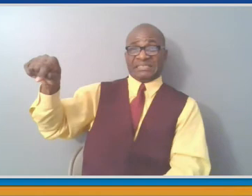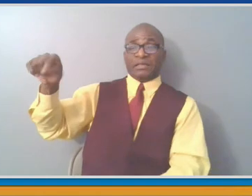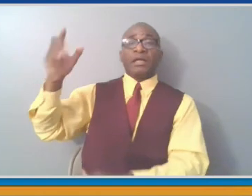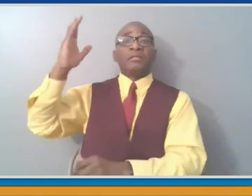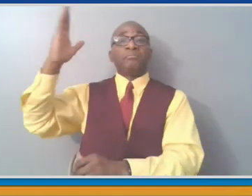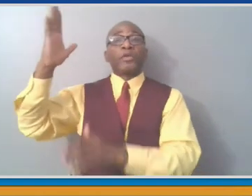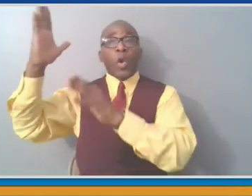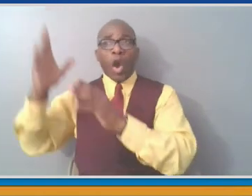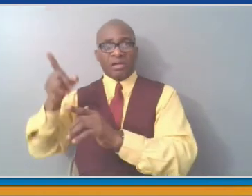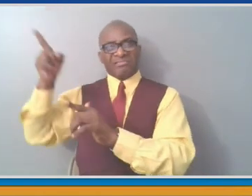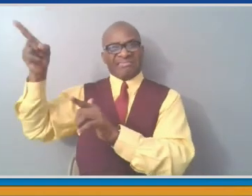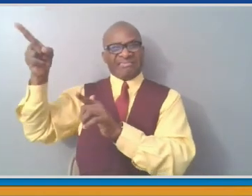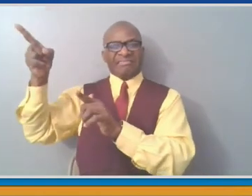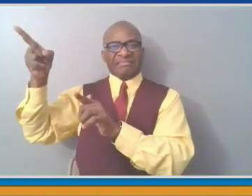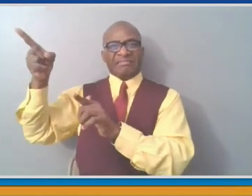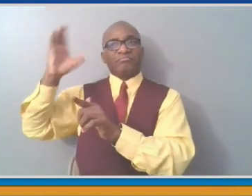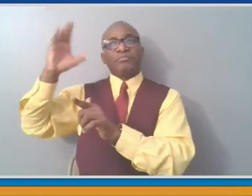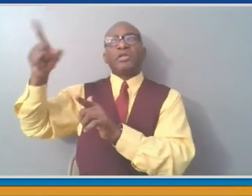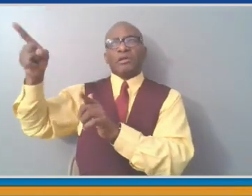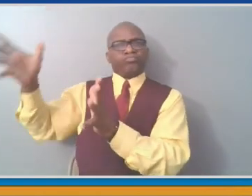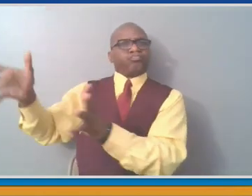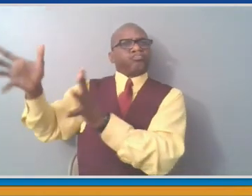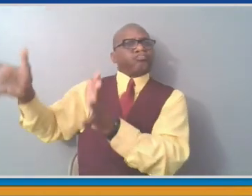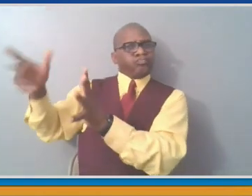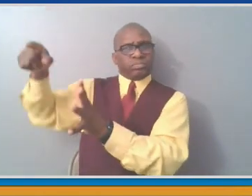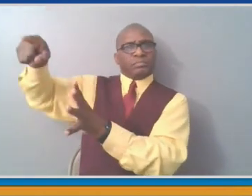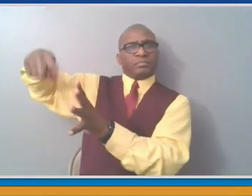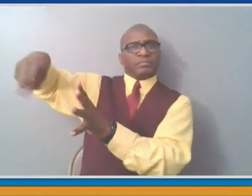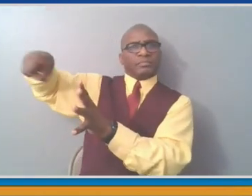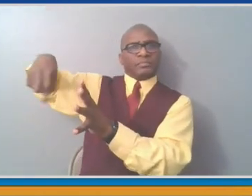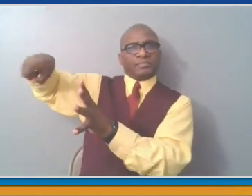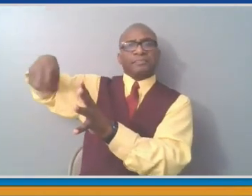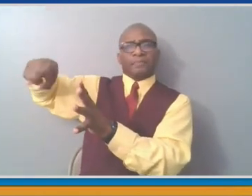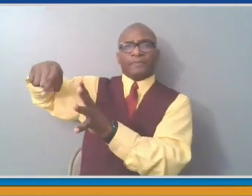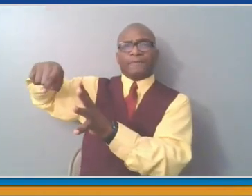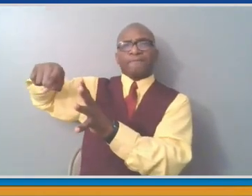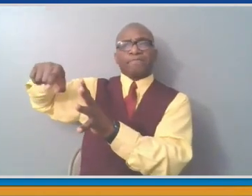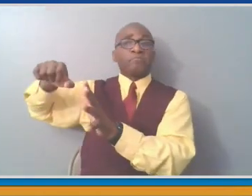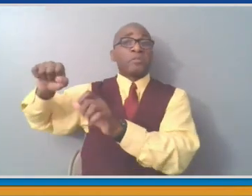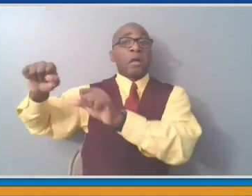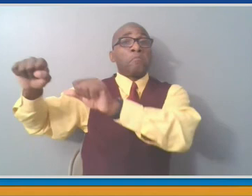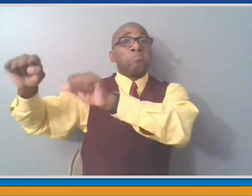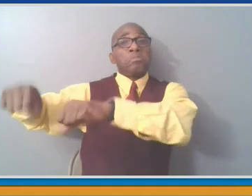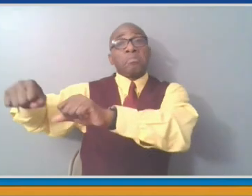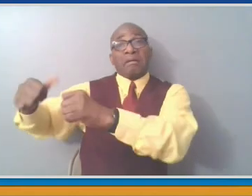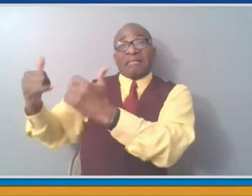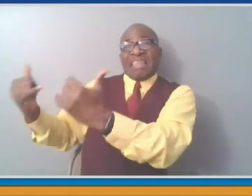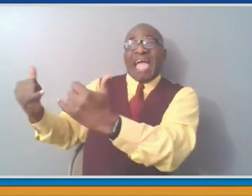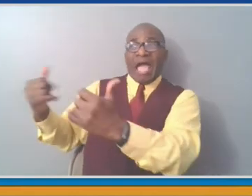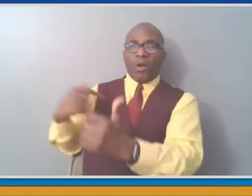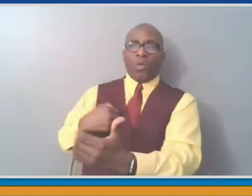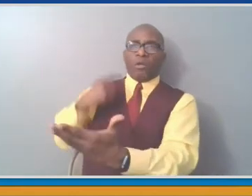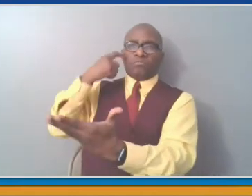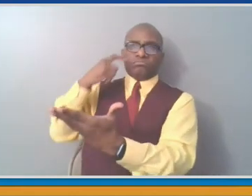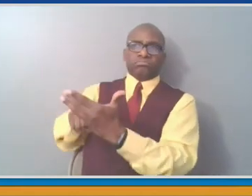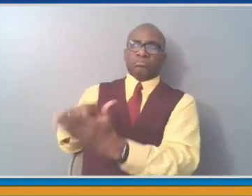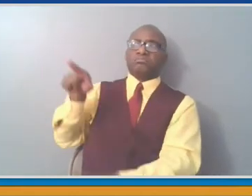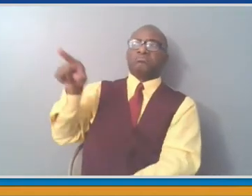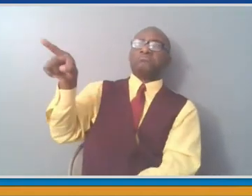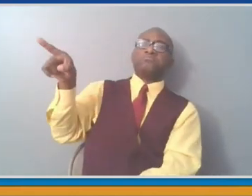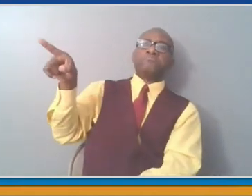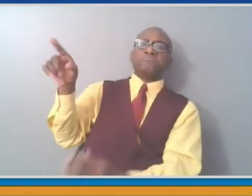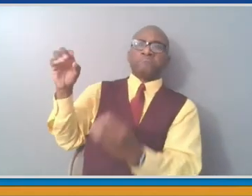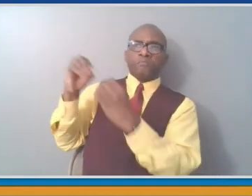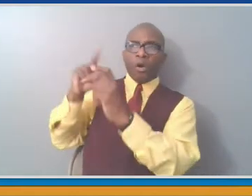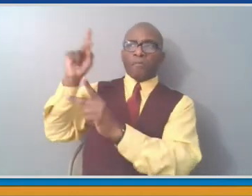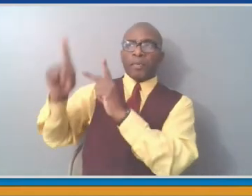hesitancy percentage drop. This is very generic, Samantha. We don't have hard numbers that would tell us that. We would have to contract